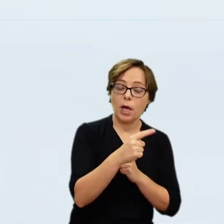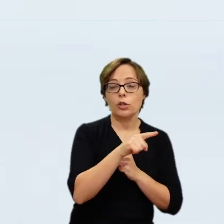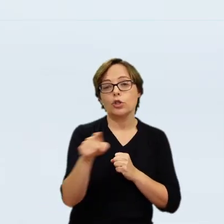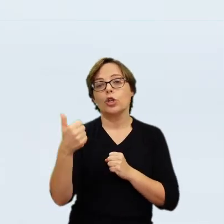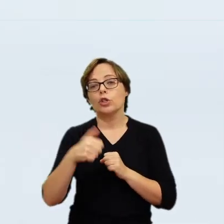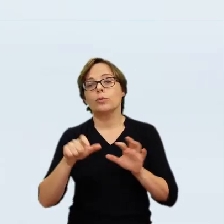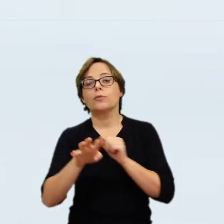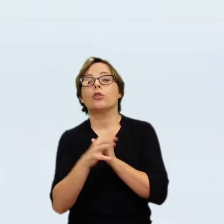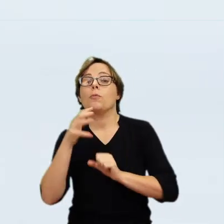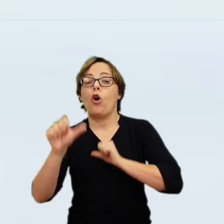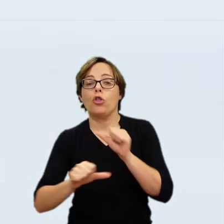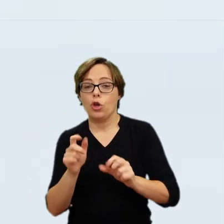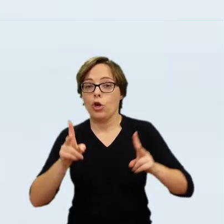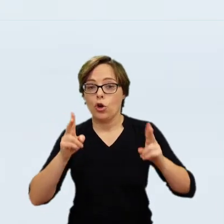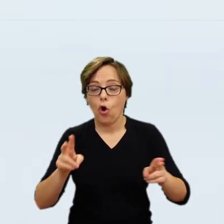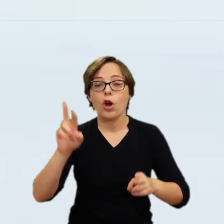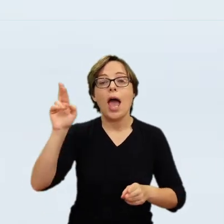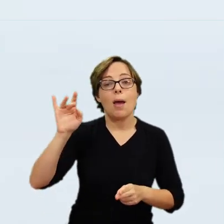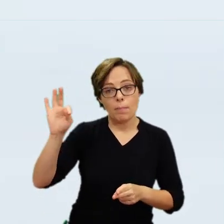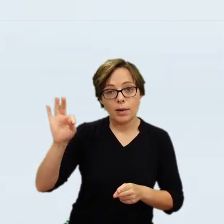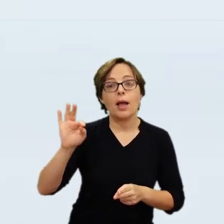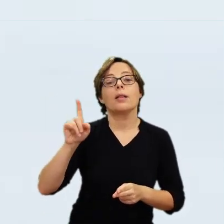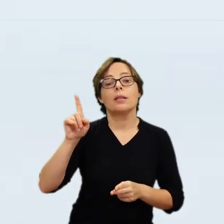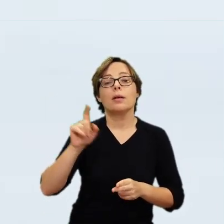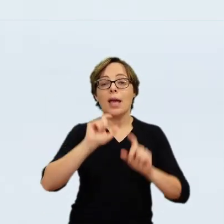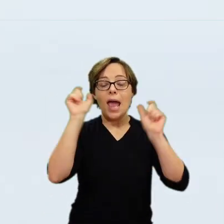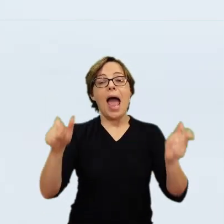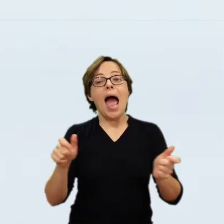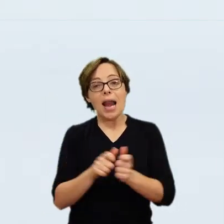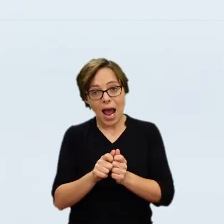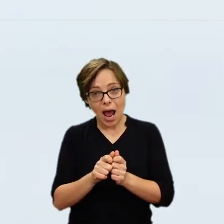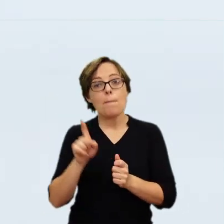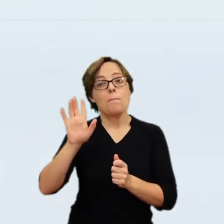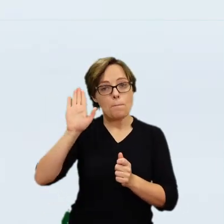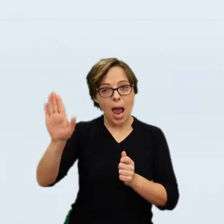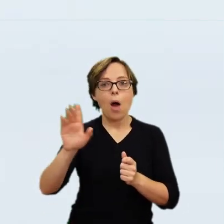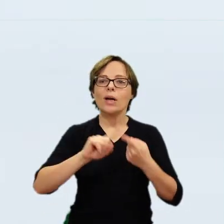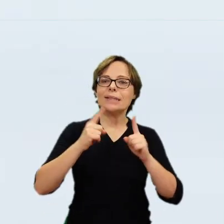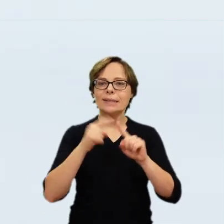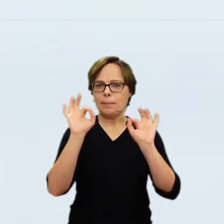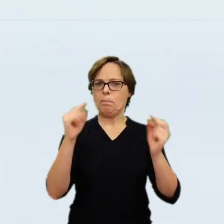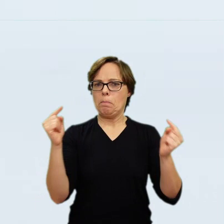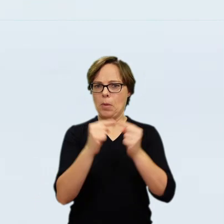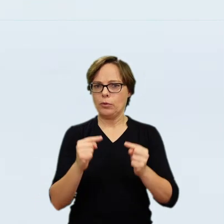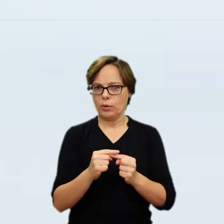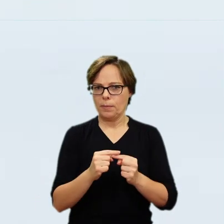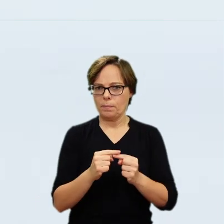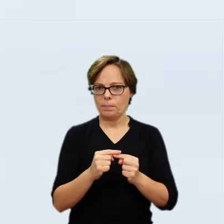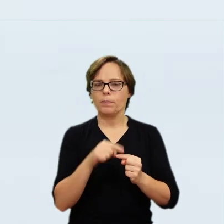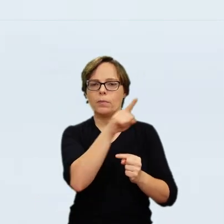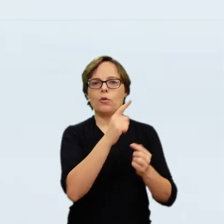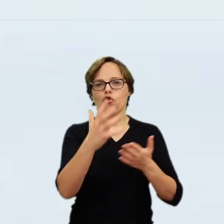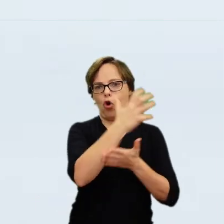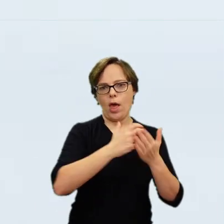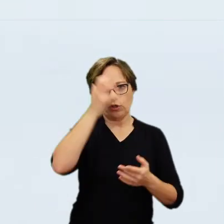the house, Bredius was confronted for the first time with the Polish rider. There it hung. Only one gaze, a closer look of a few